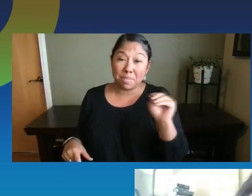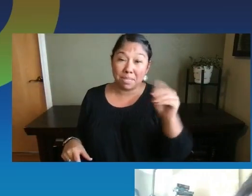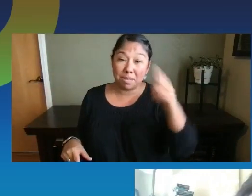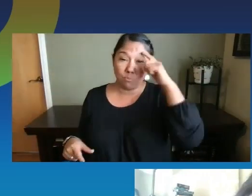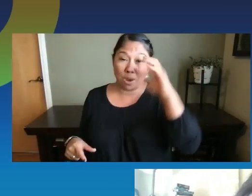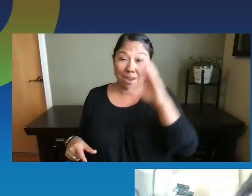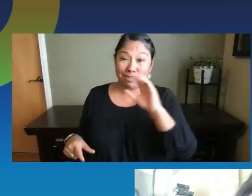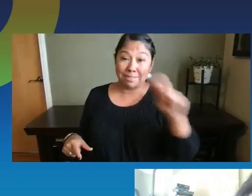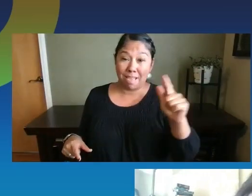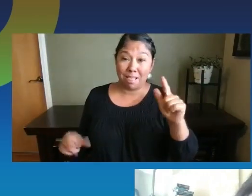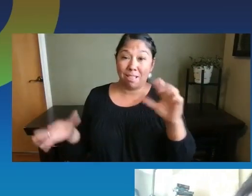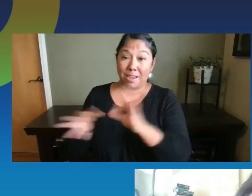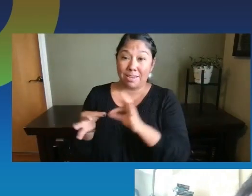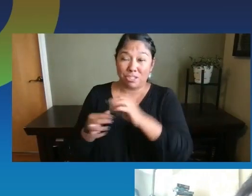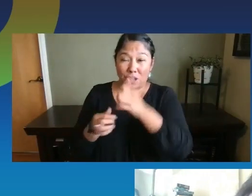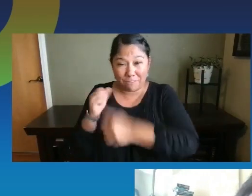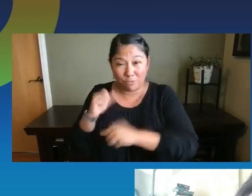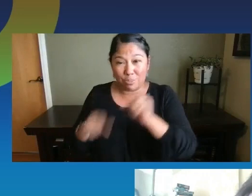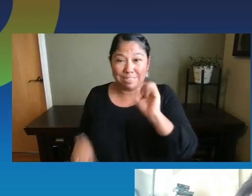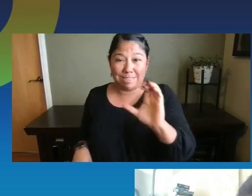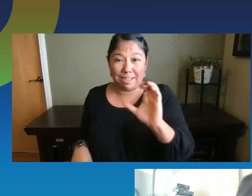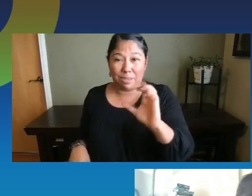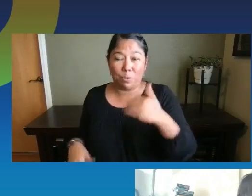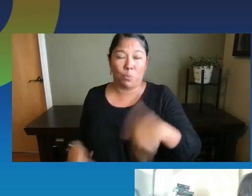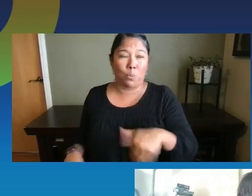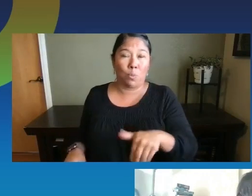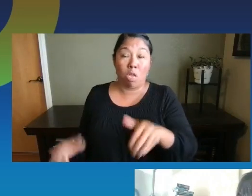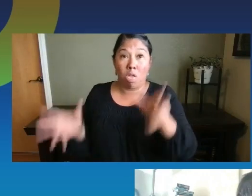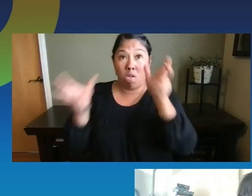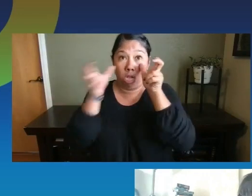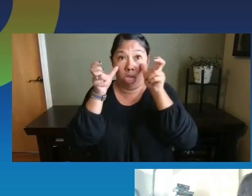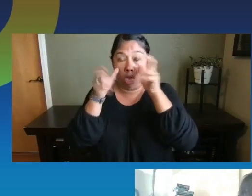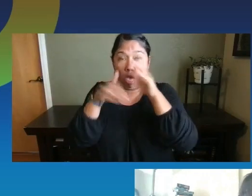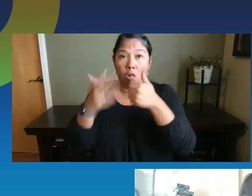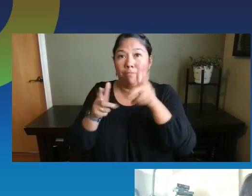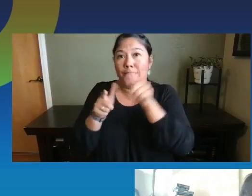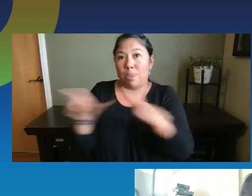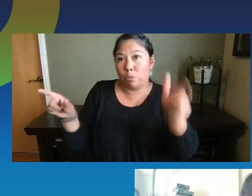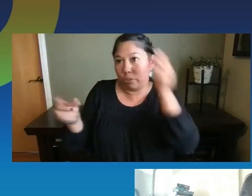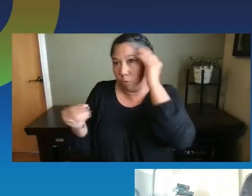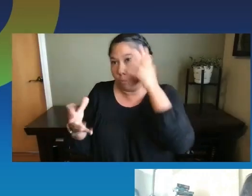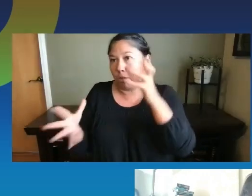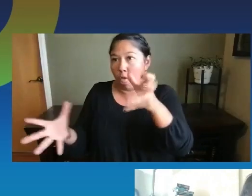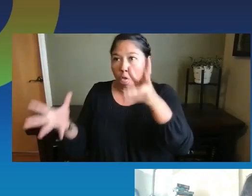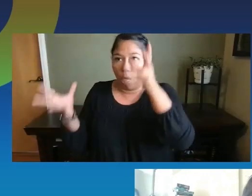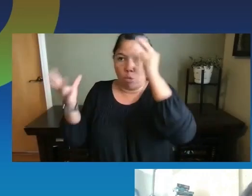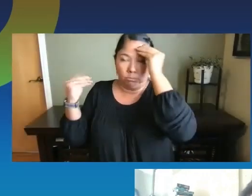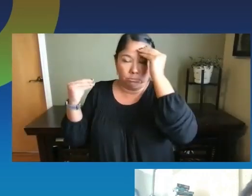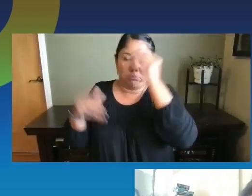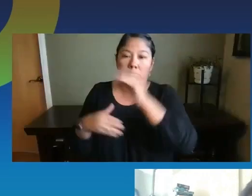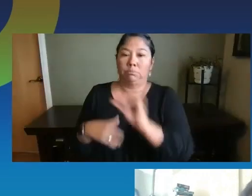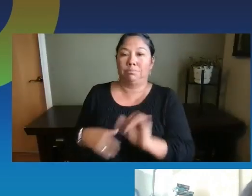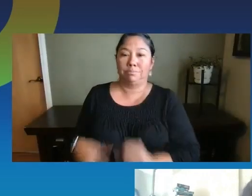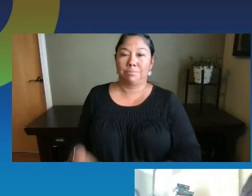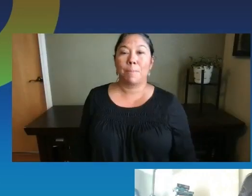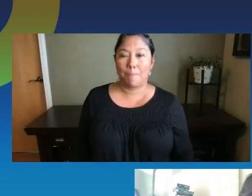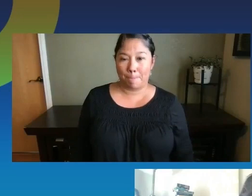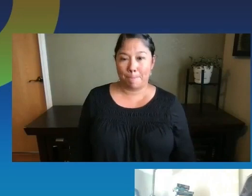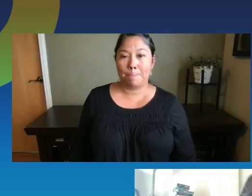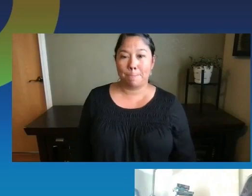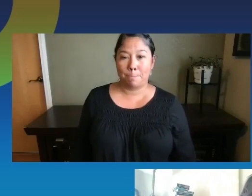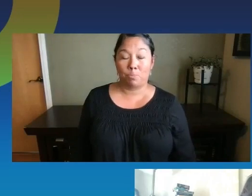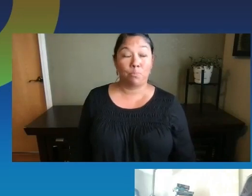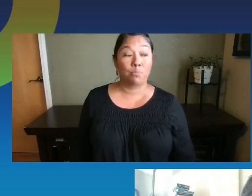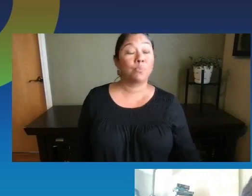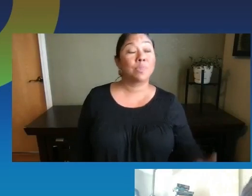per second, um, they're just taking in all that language information like little sponges. Um, as far as